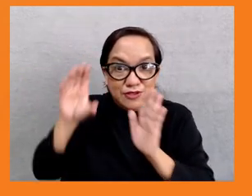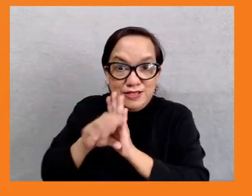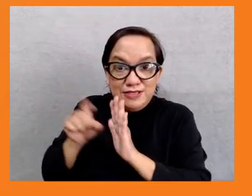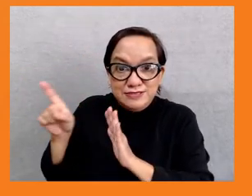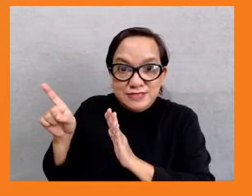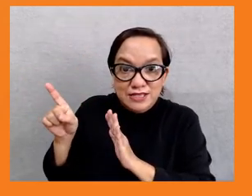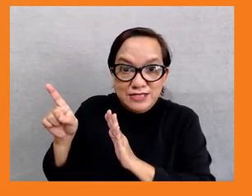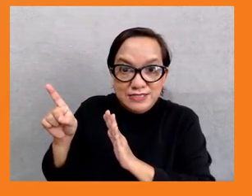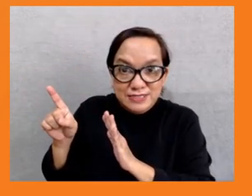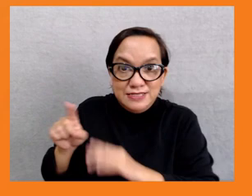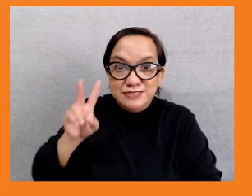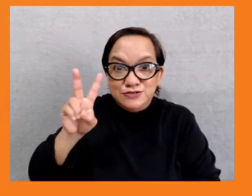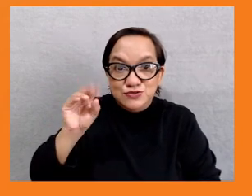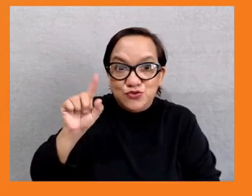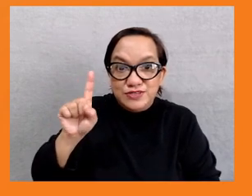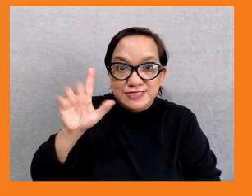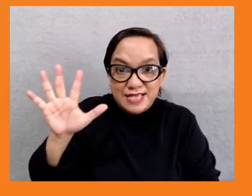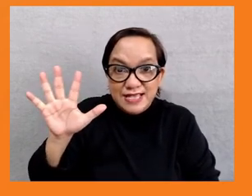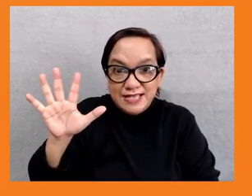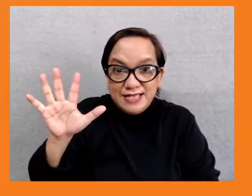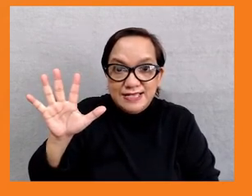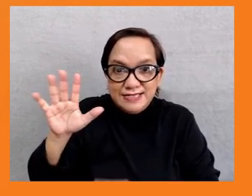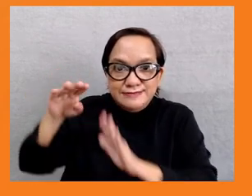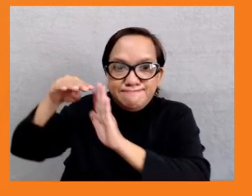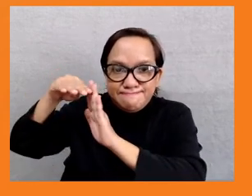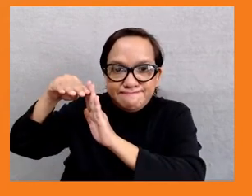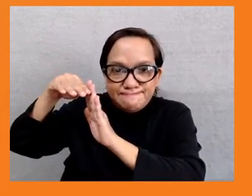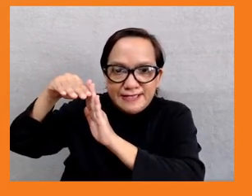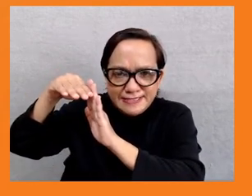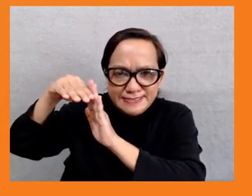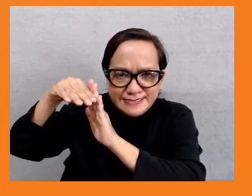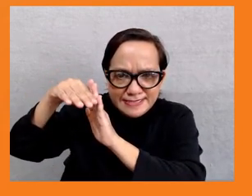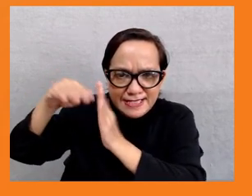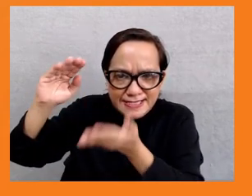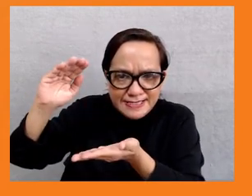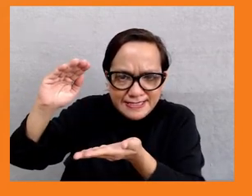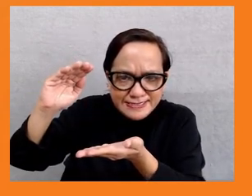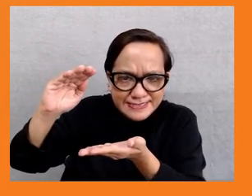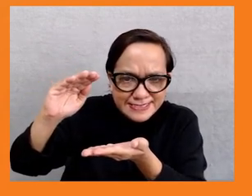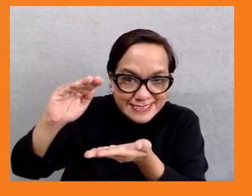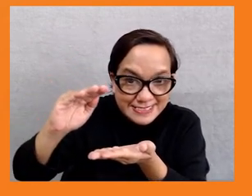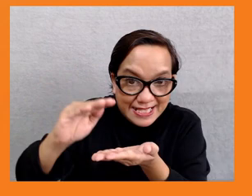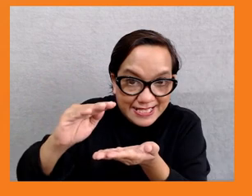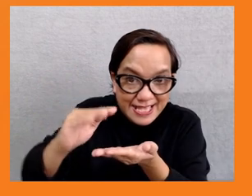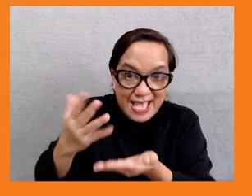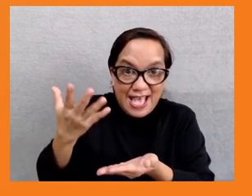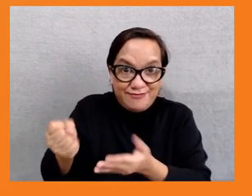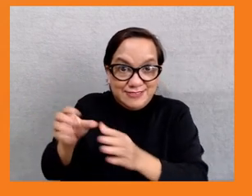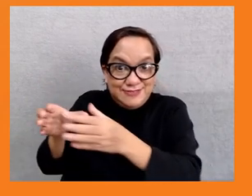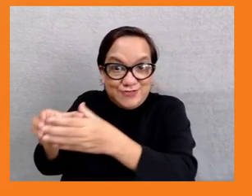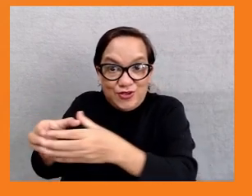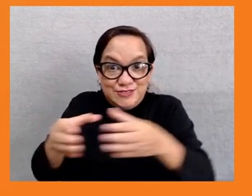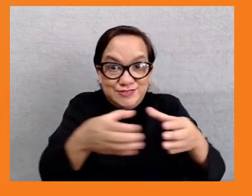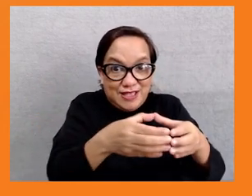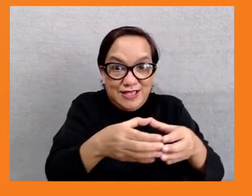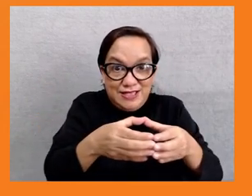has continued. And whether you look at the poorest or other groups of the poor, and you see the big jump up after 2019,